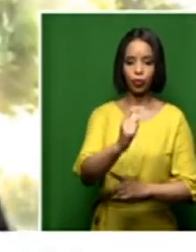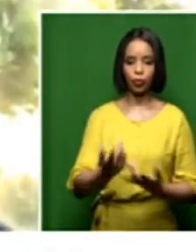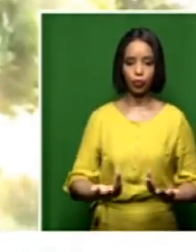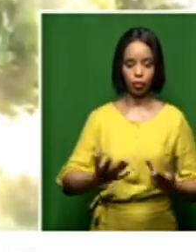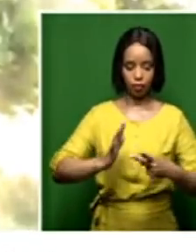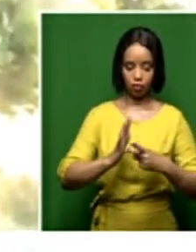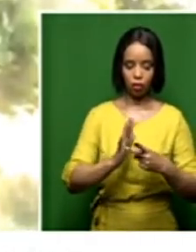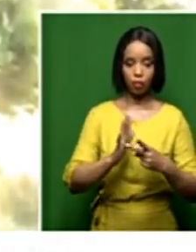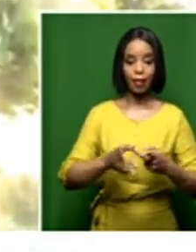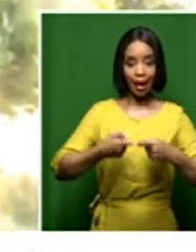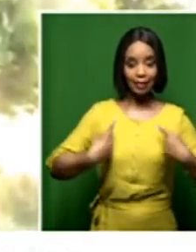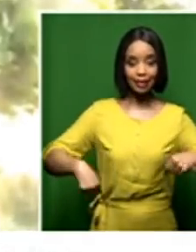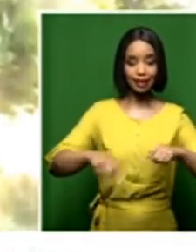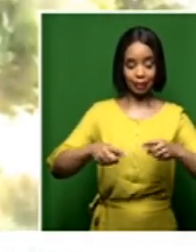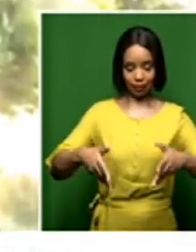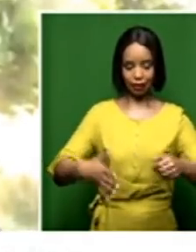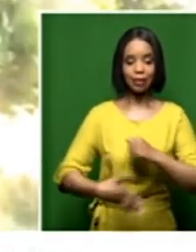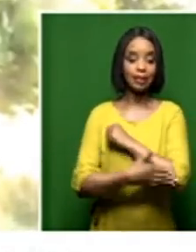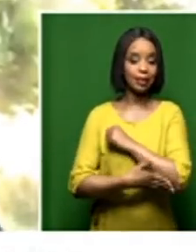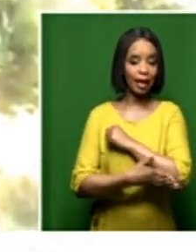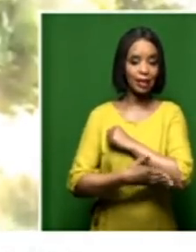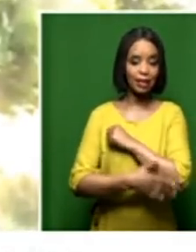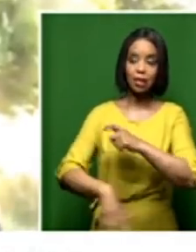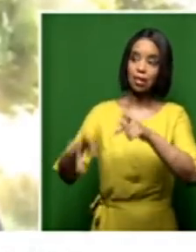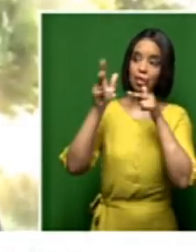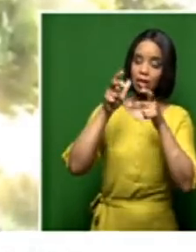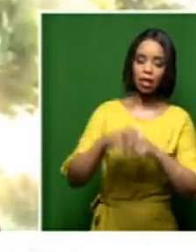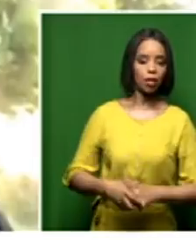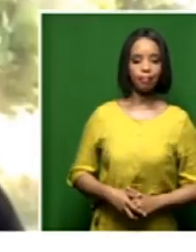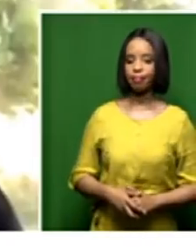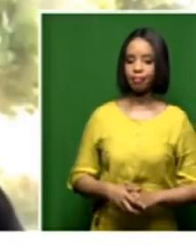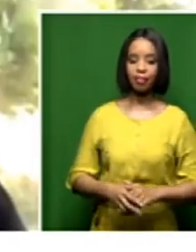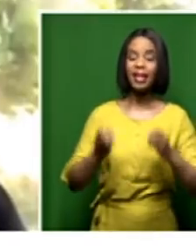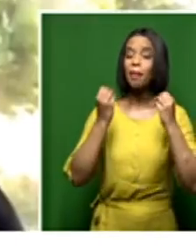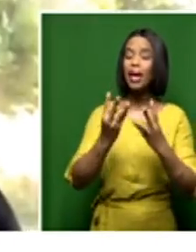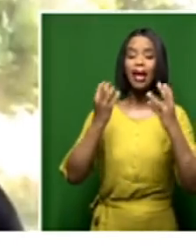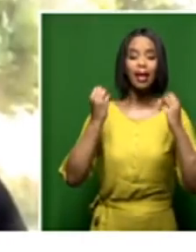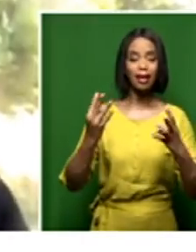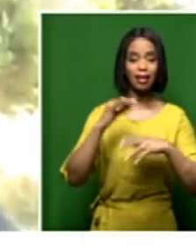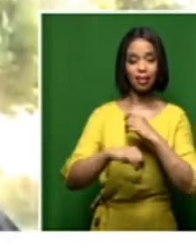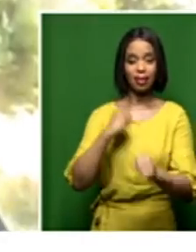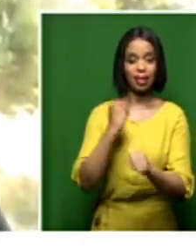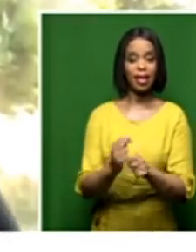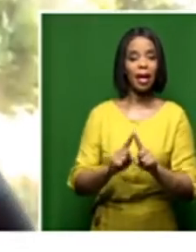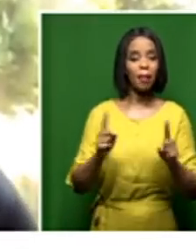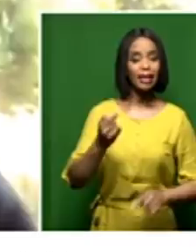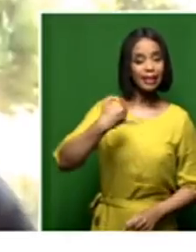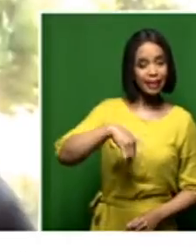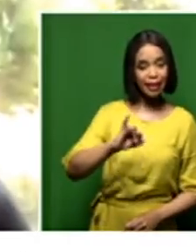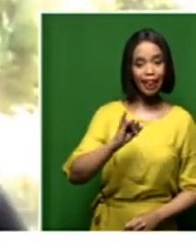after so many years, we still have no answers and closures around such a